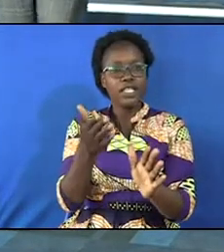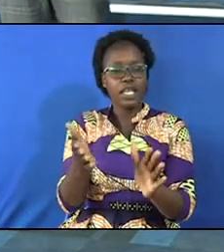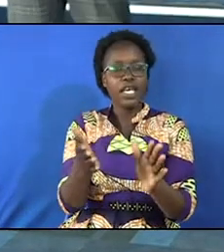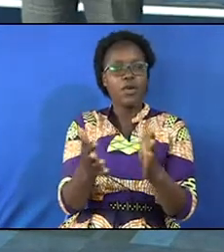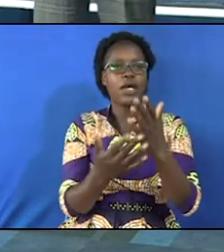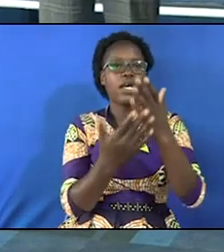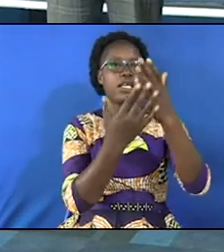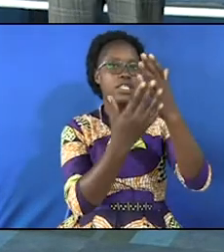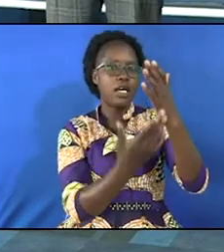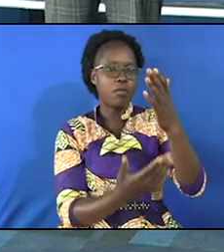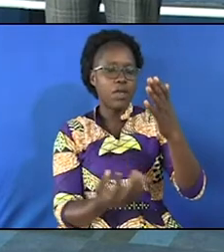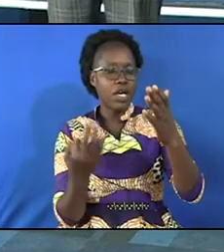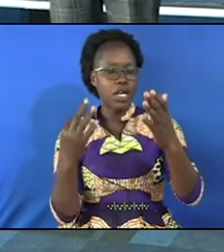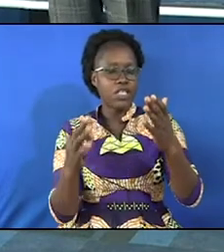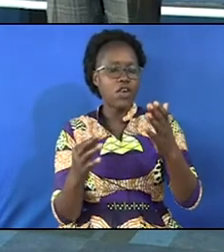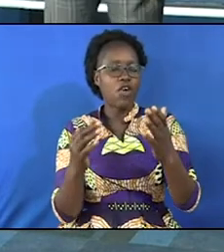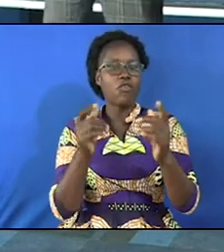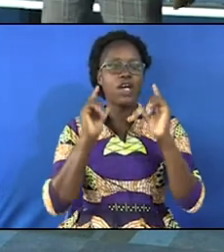there where